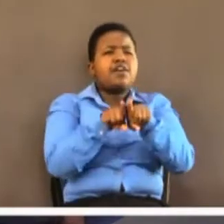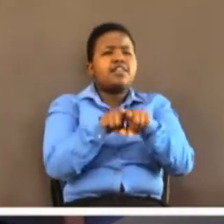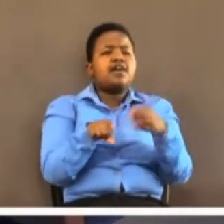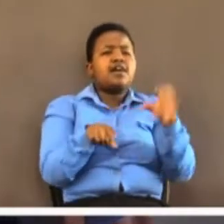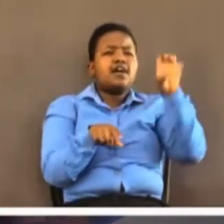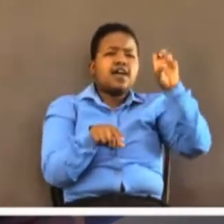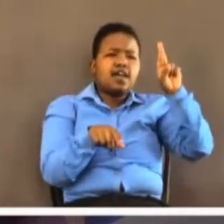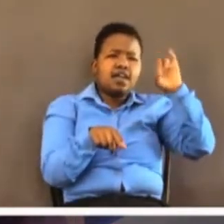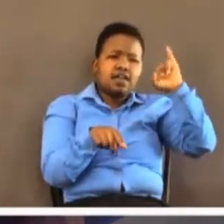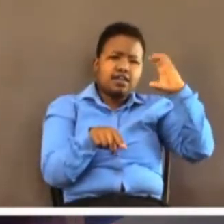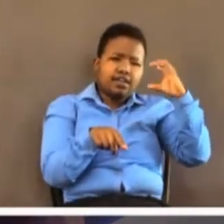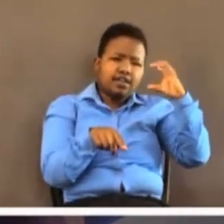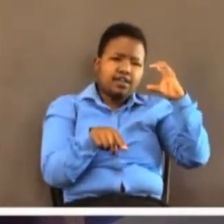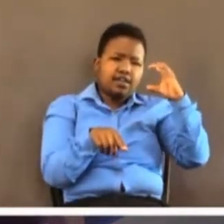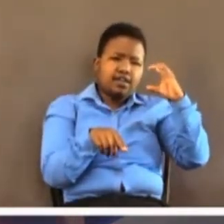a problem with his phone.